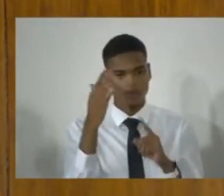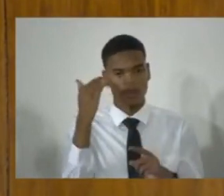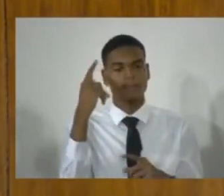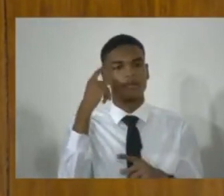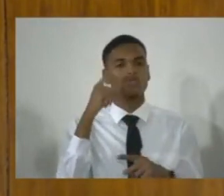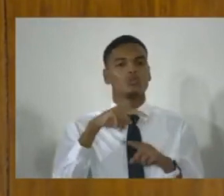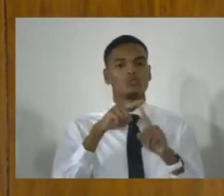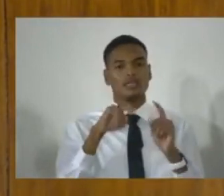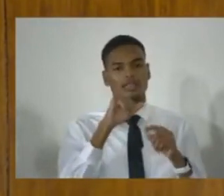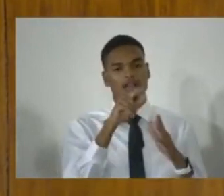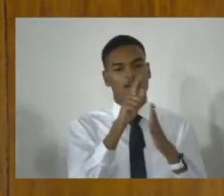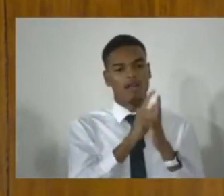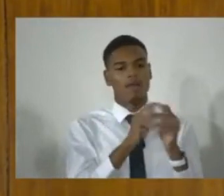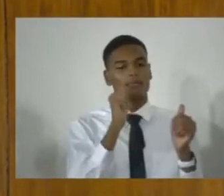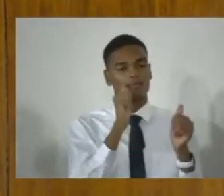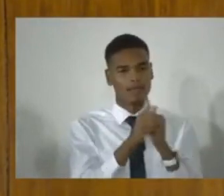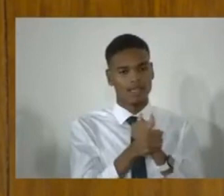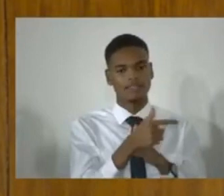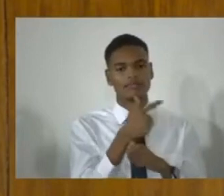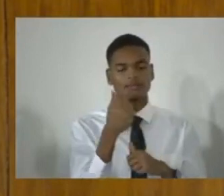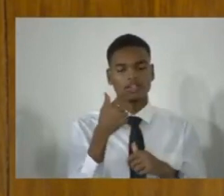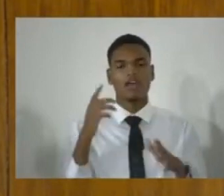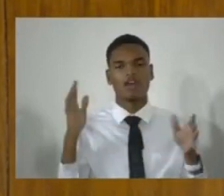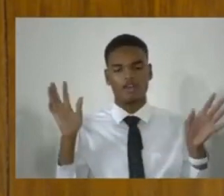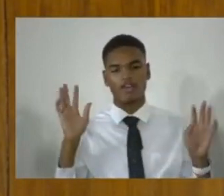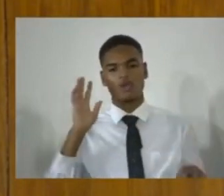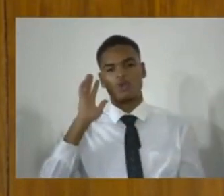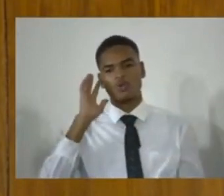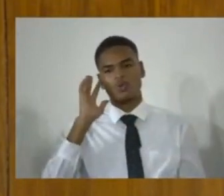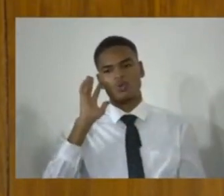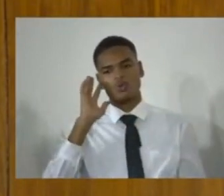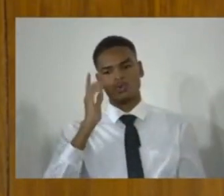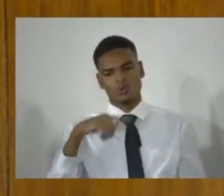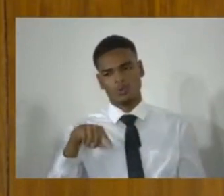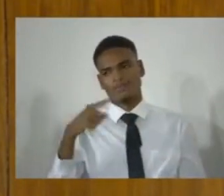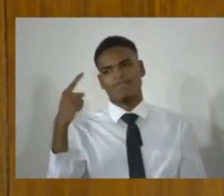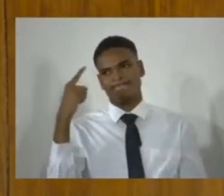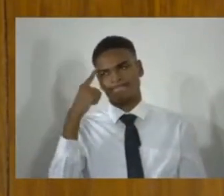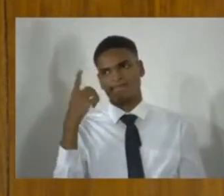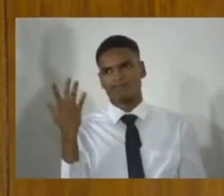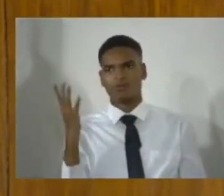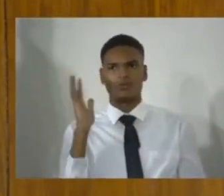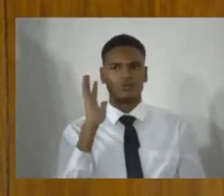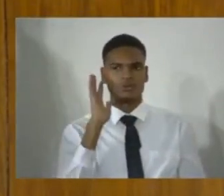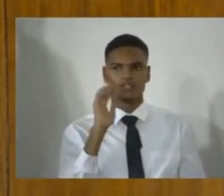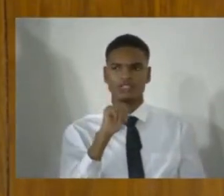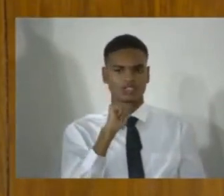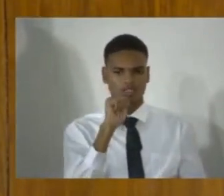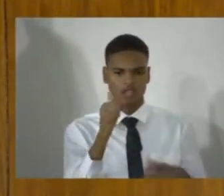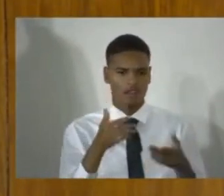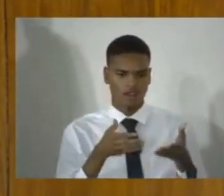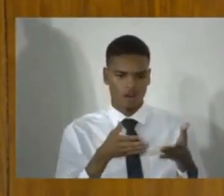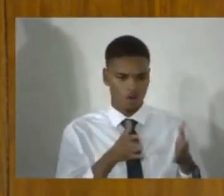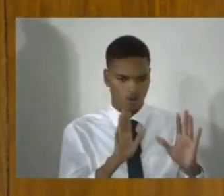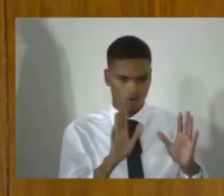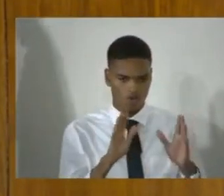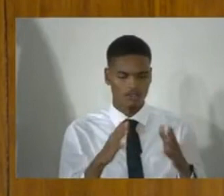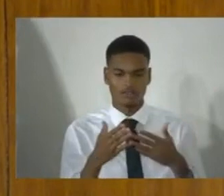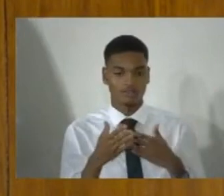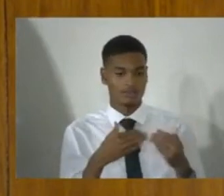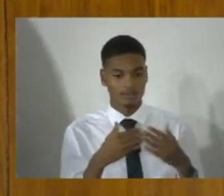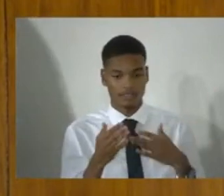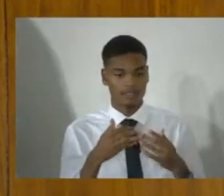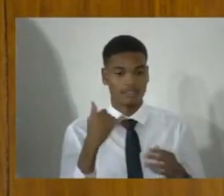passed, the assumption was that it was not prohibited, even if it was desirable for it to be regulated.